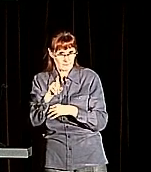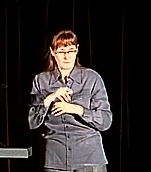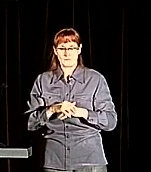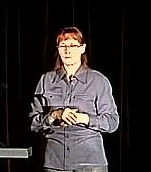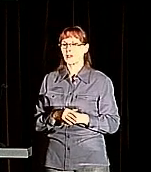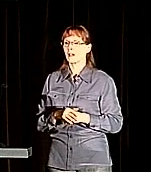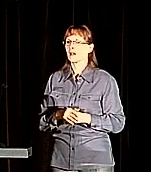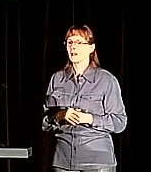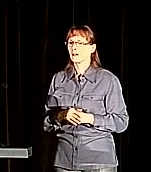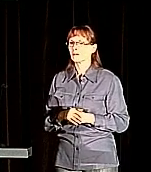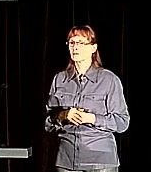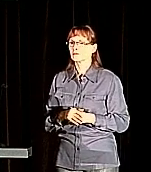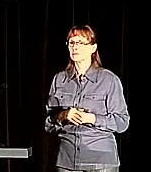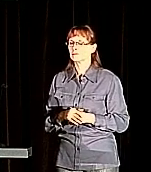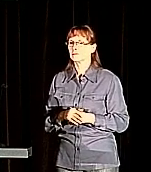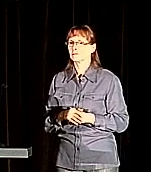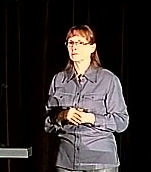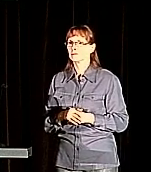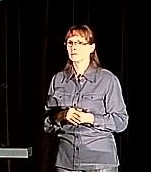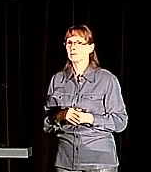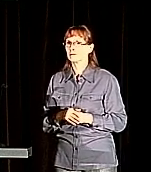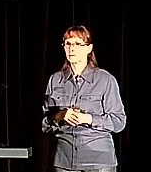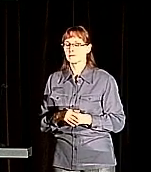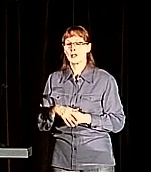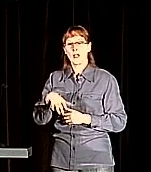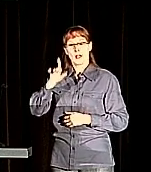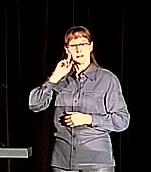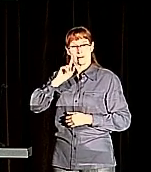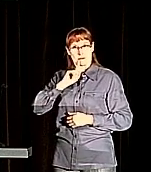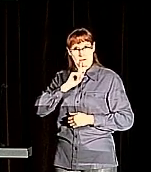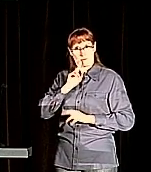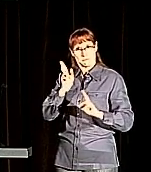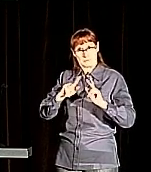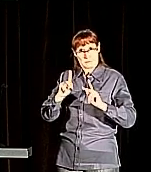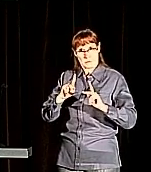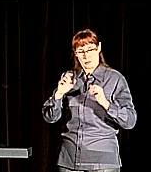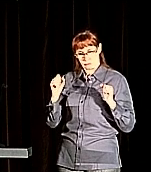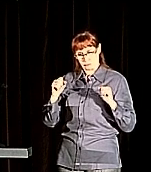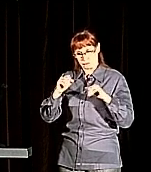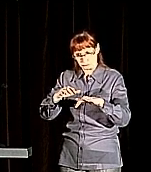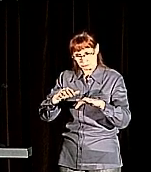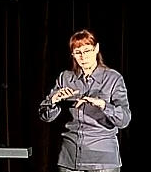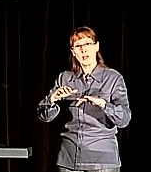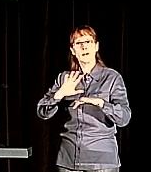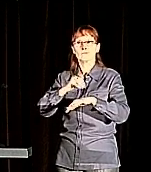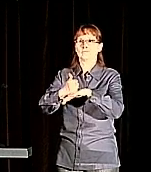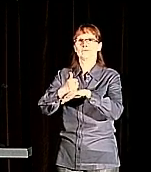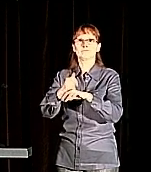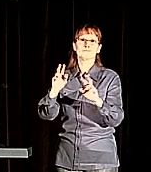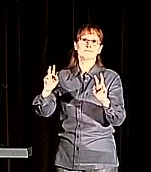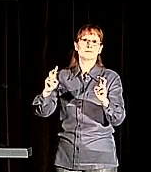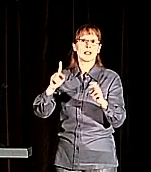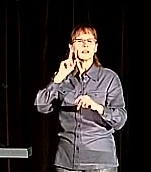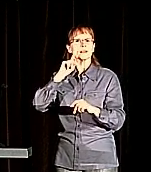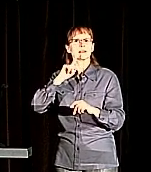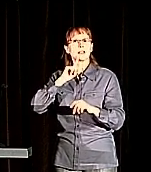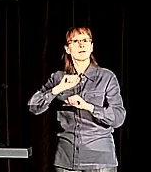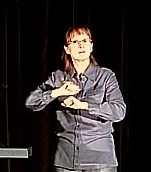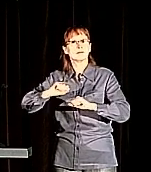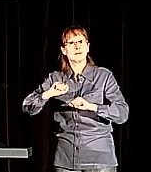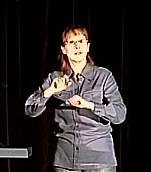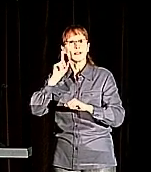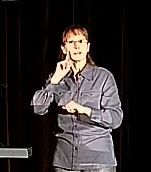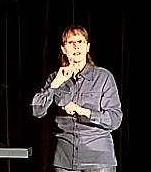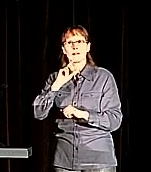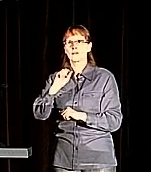or an architectural theory called deaf space. You can usually see examples of deaf space at deaf-centered locations,